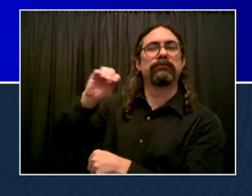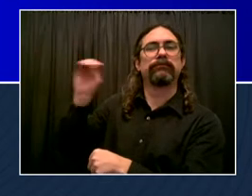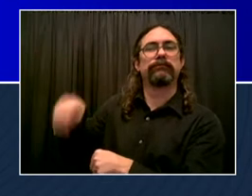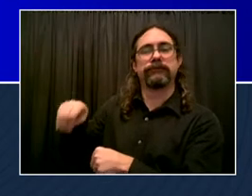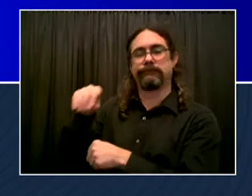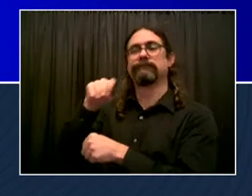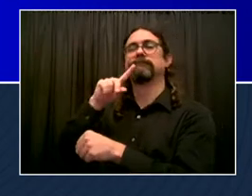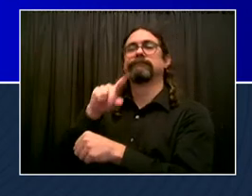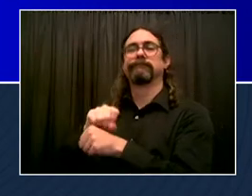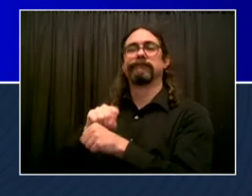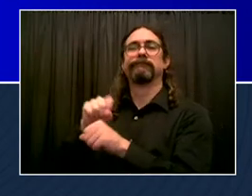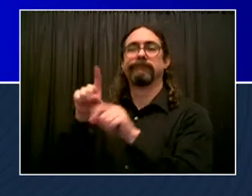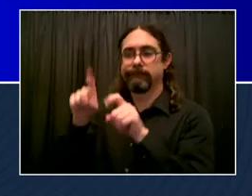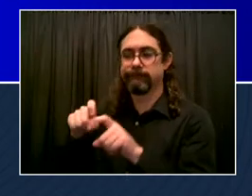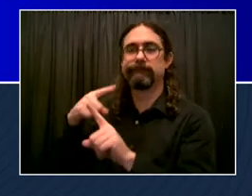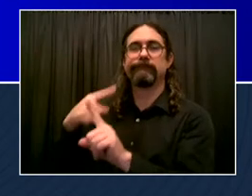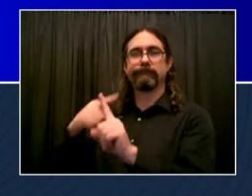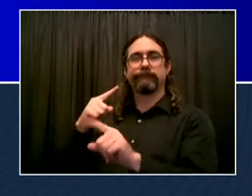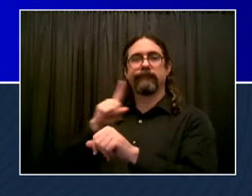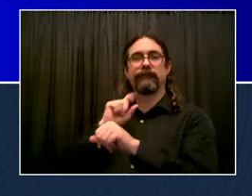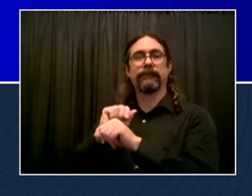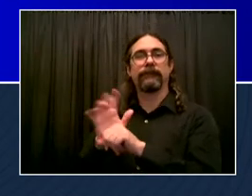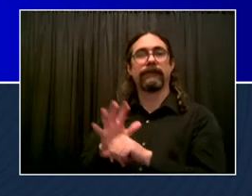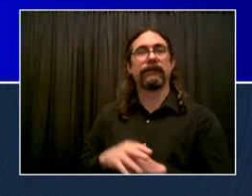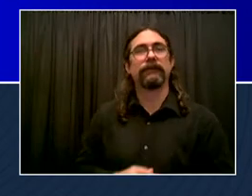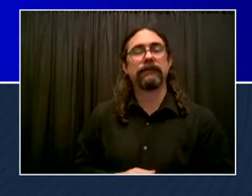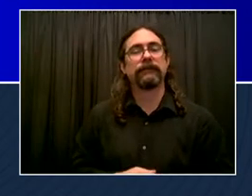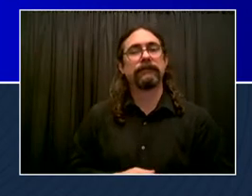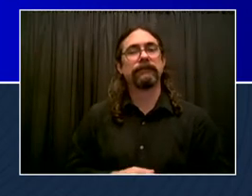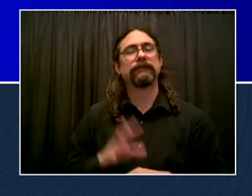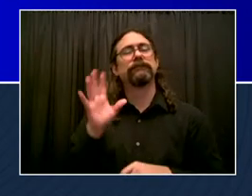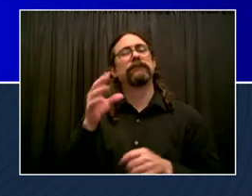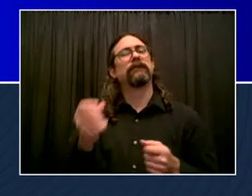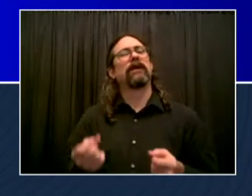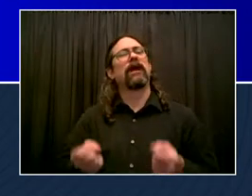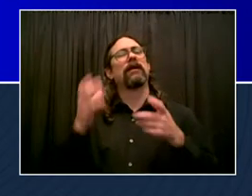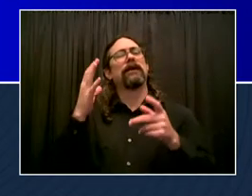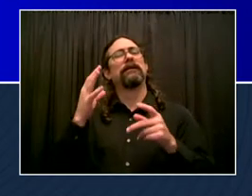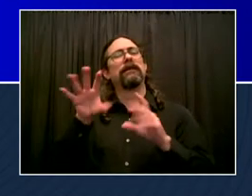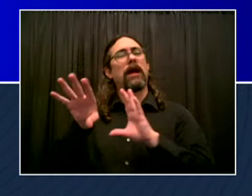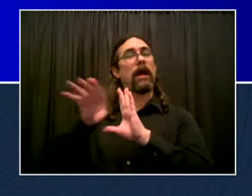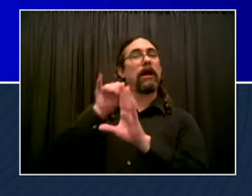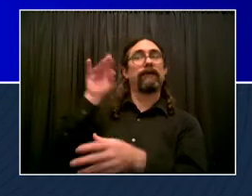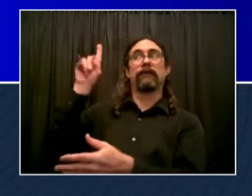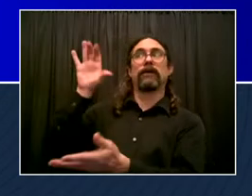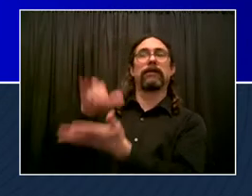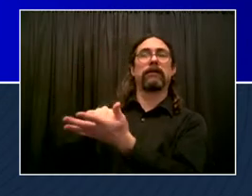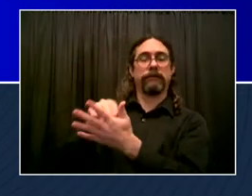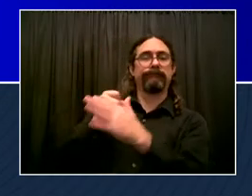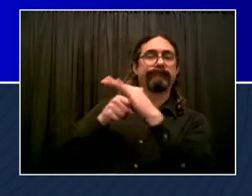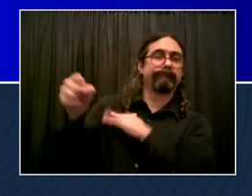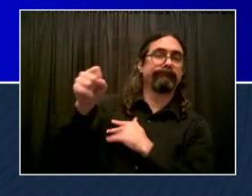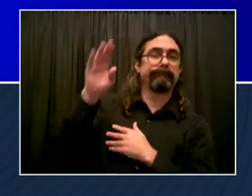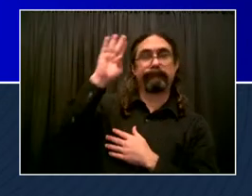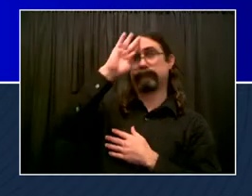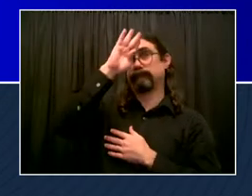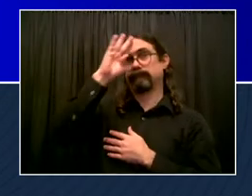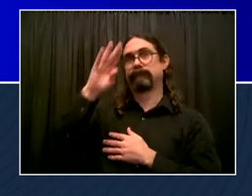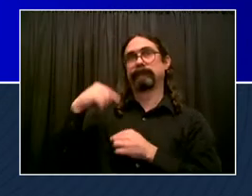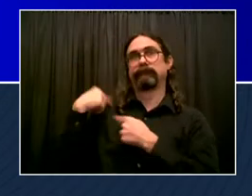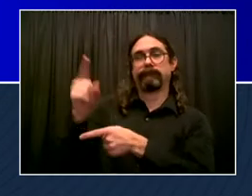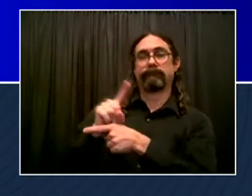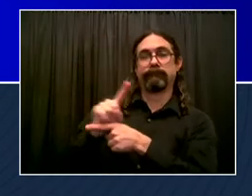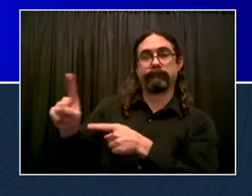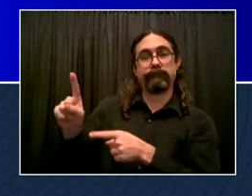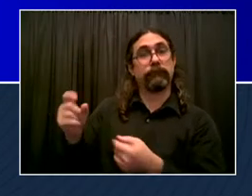Hospitalization rate per 100,000 New Yorkers is 0.79. And then new reported cases on a seven-day